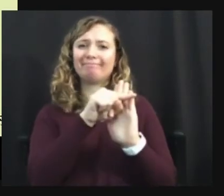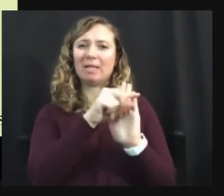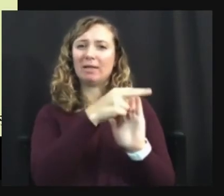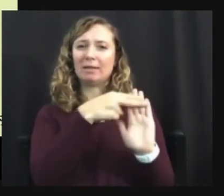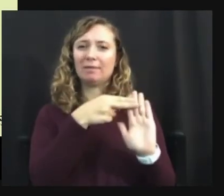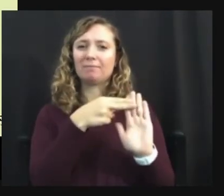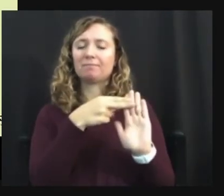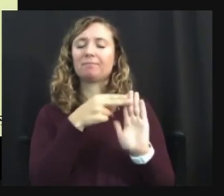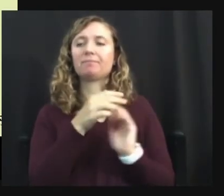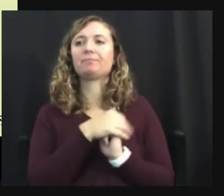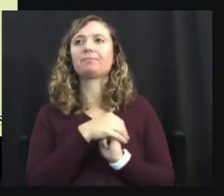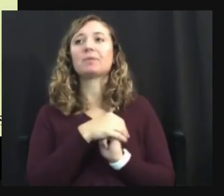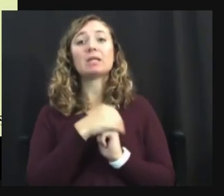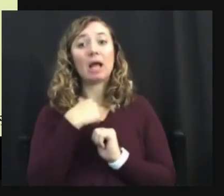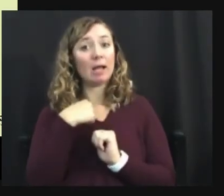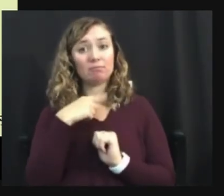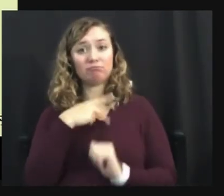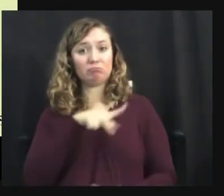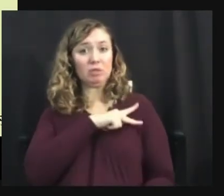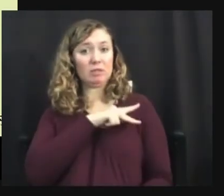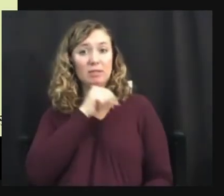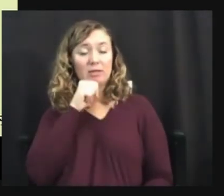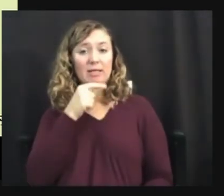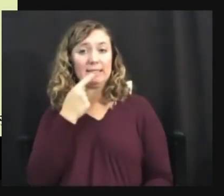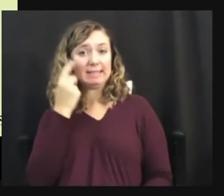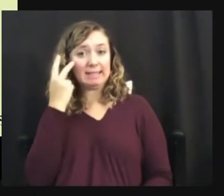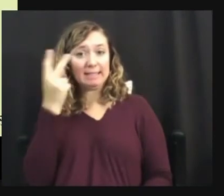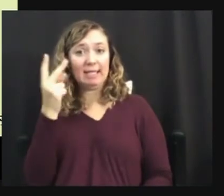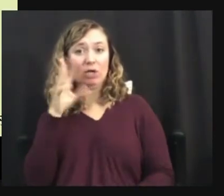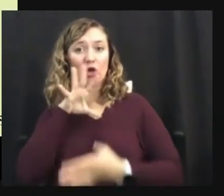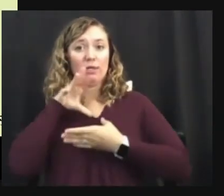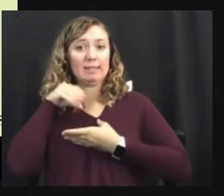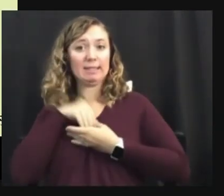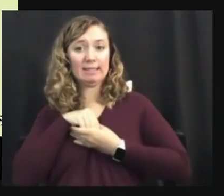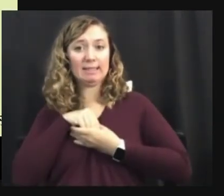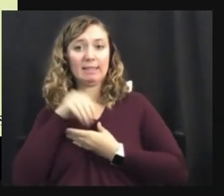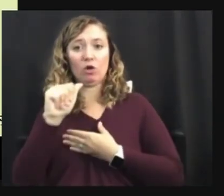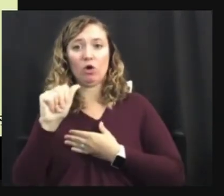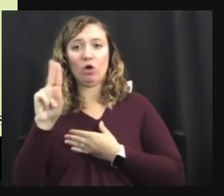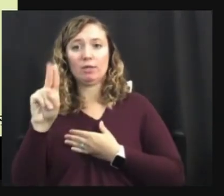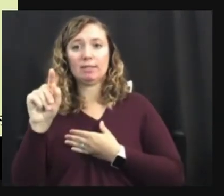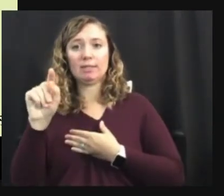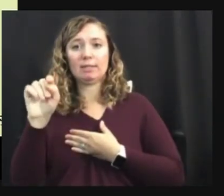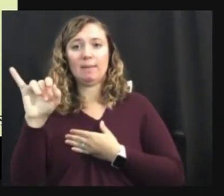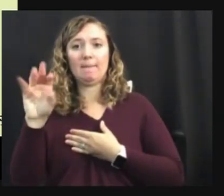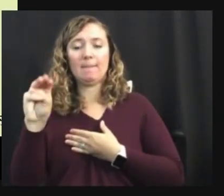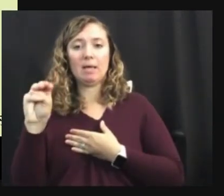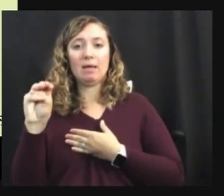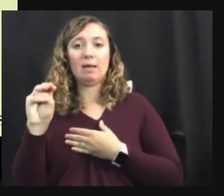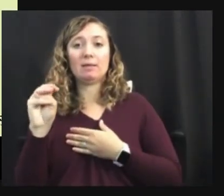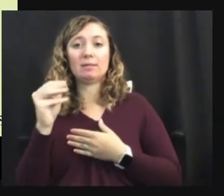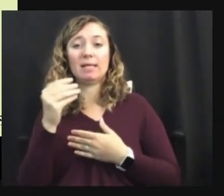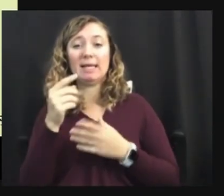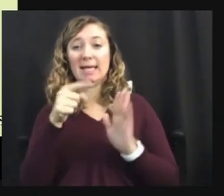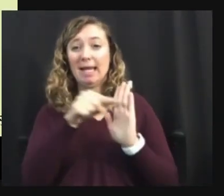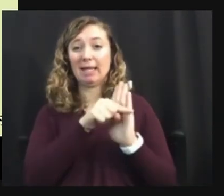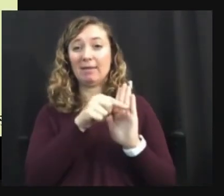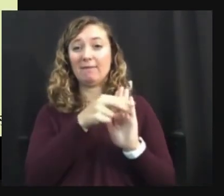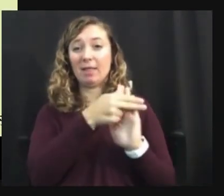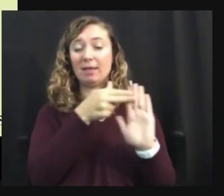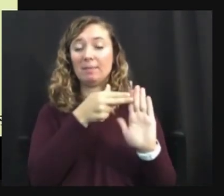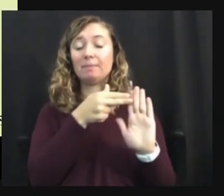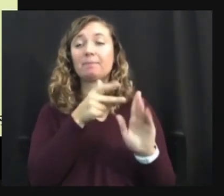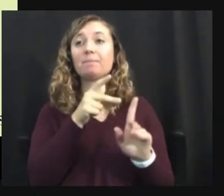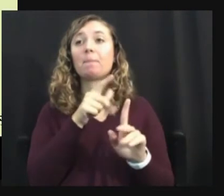label as harmful for us by itself. Um, that doesn't mean that people don't experience harm